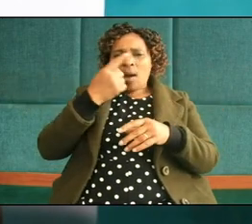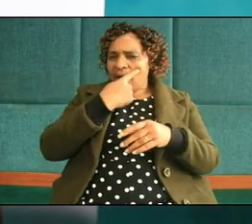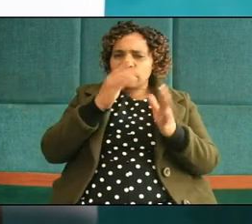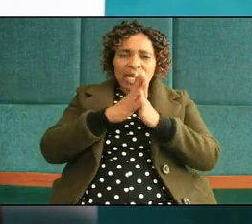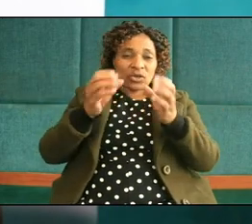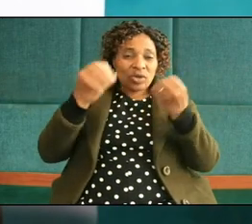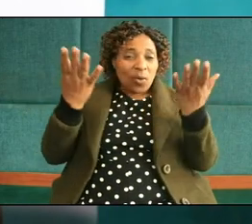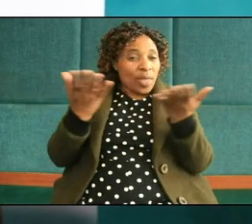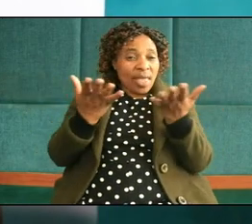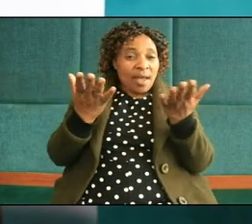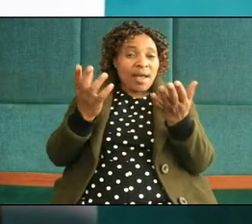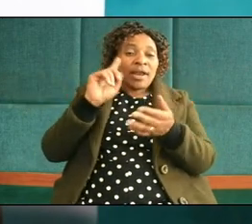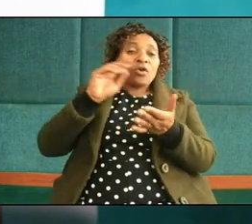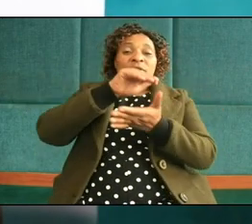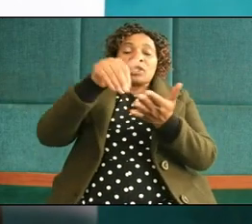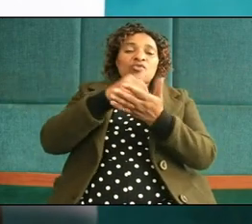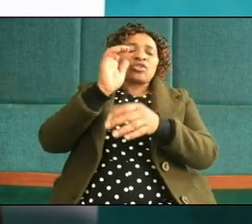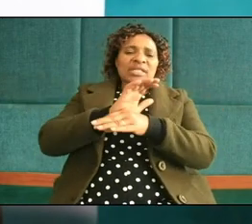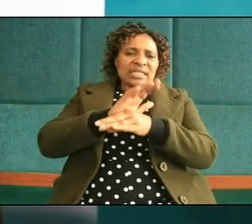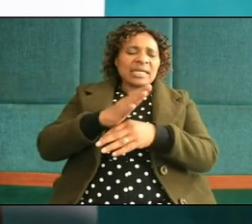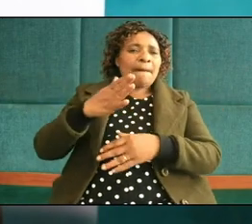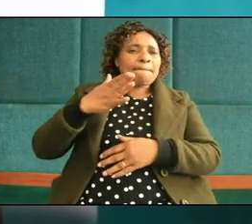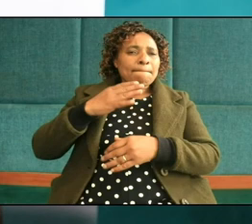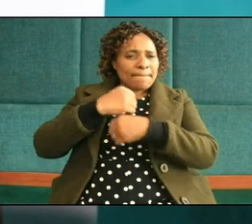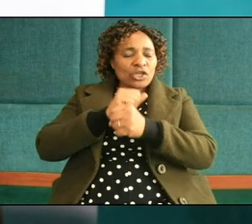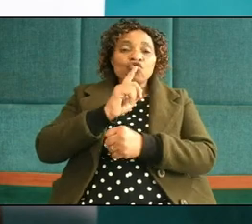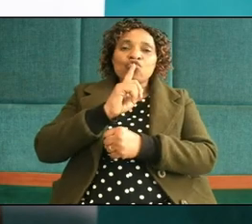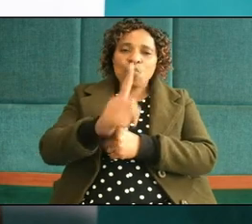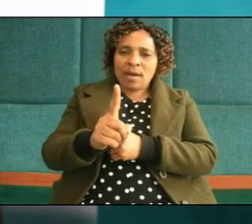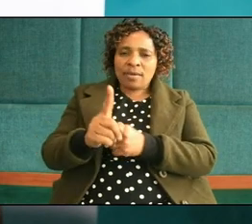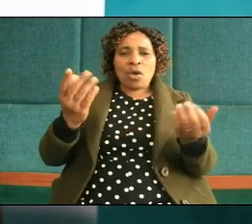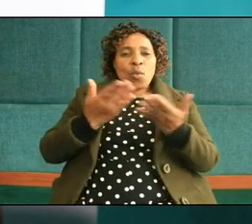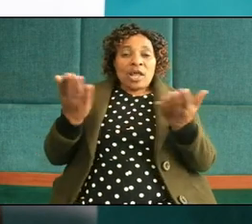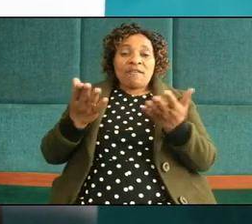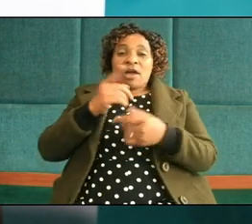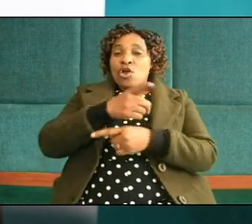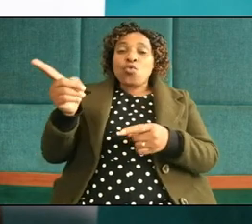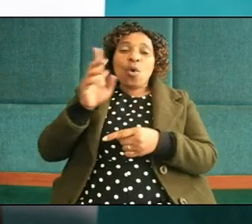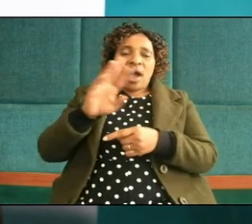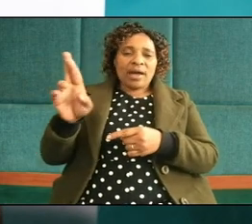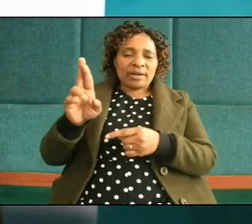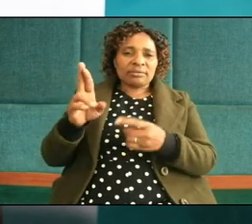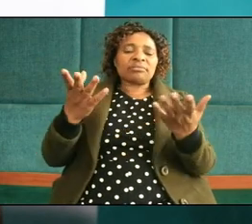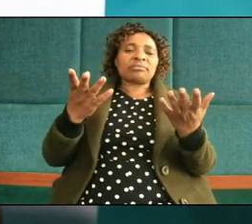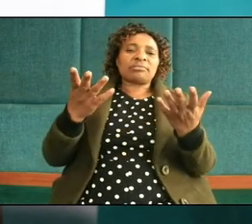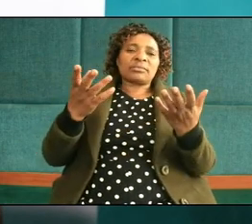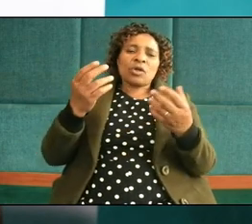Nairobi central church my viewer wherever you are open your eyes